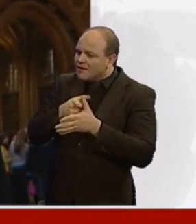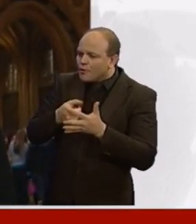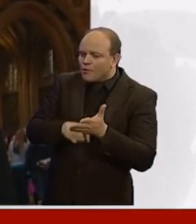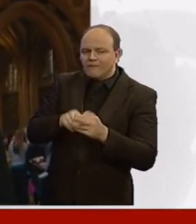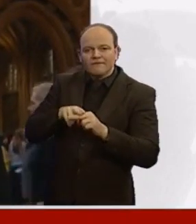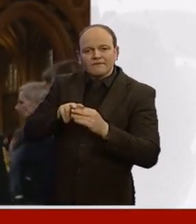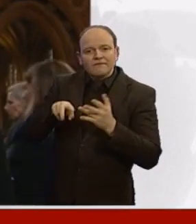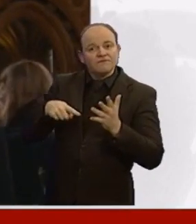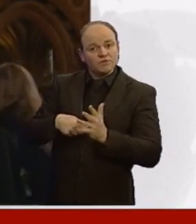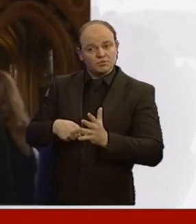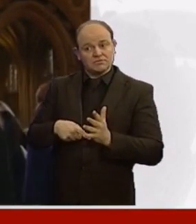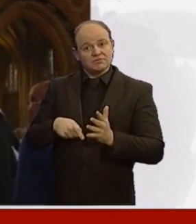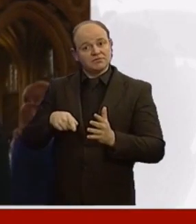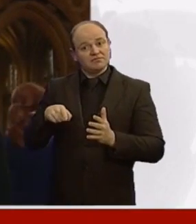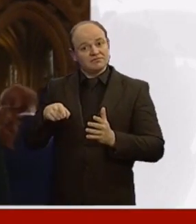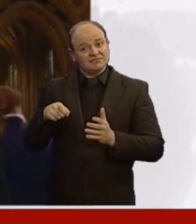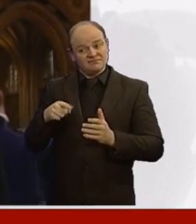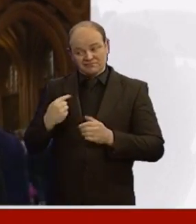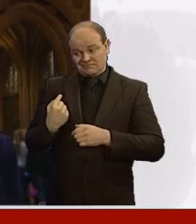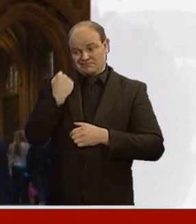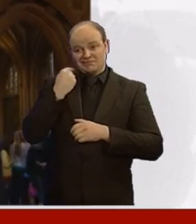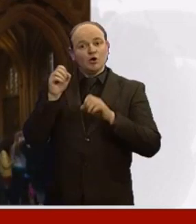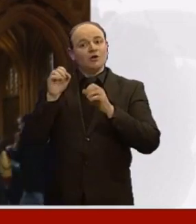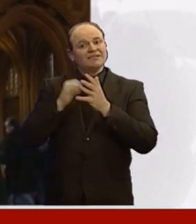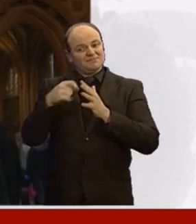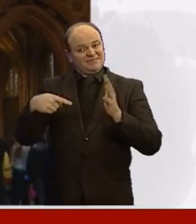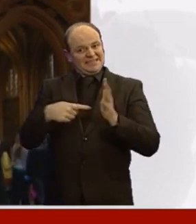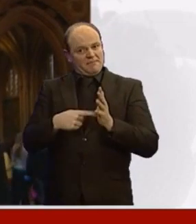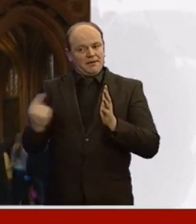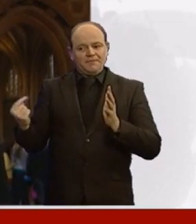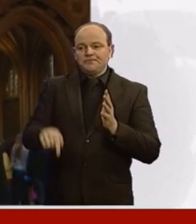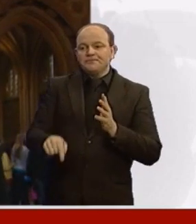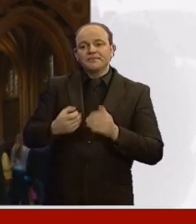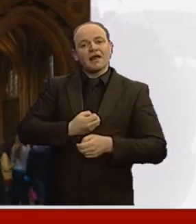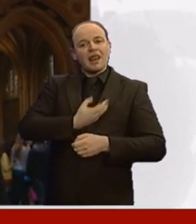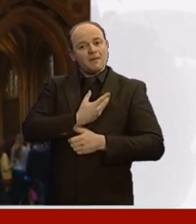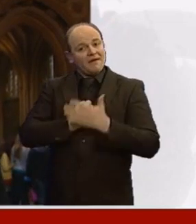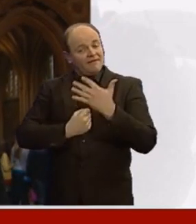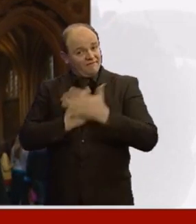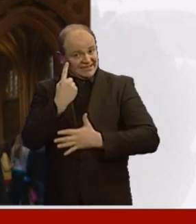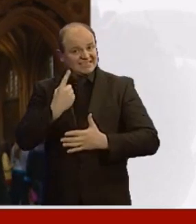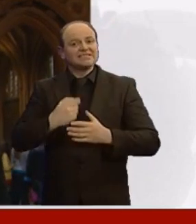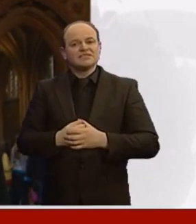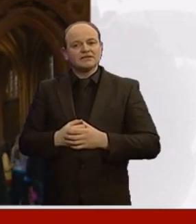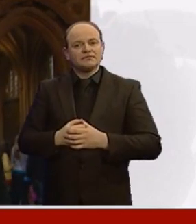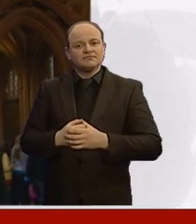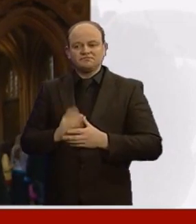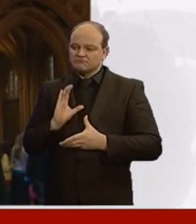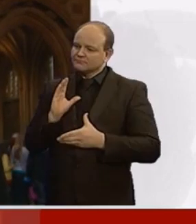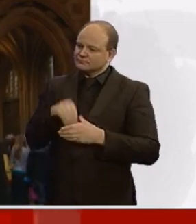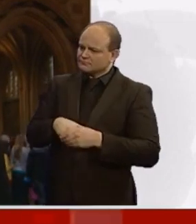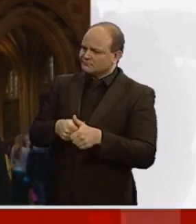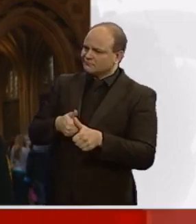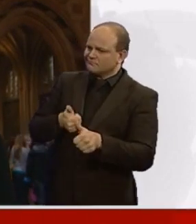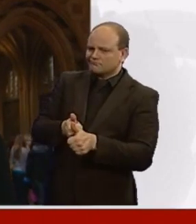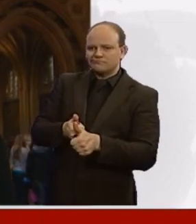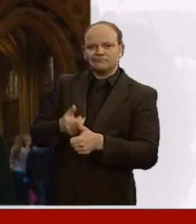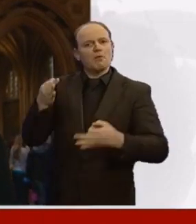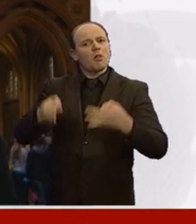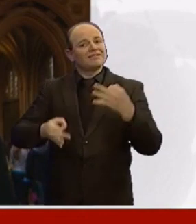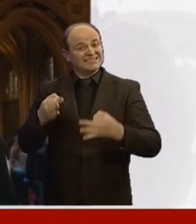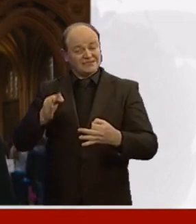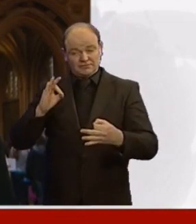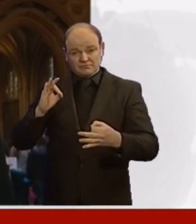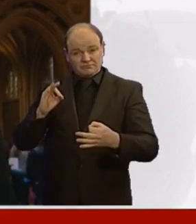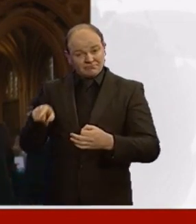who was here in the House of Commons just last autumn attending a Labour Party event, still here, still part of the political scene well into his 90s.